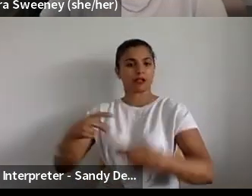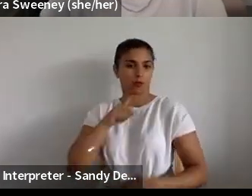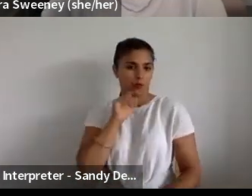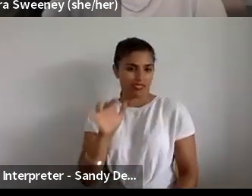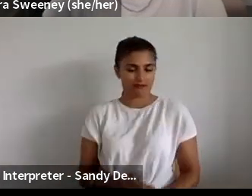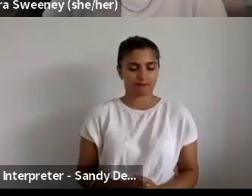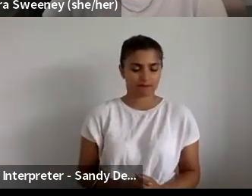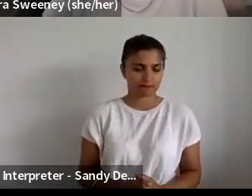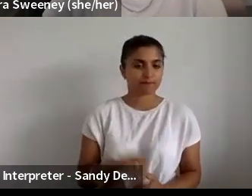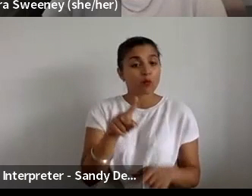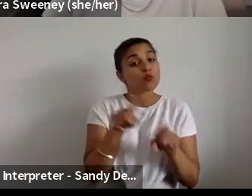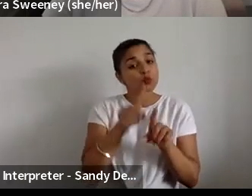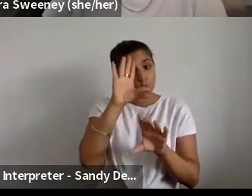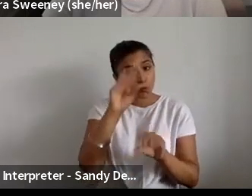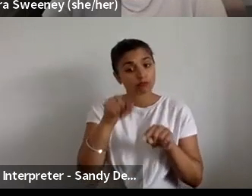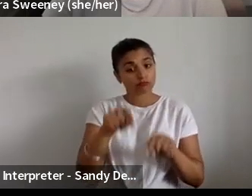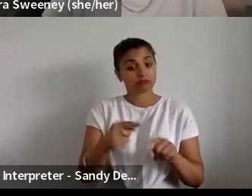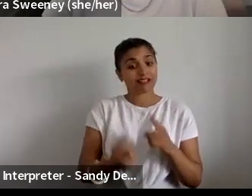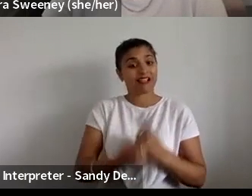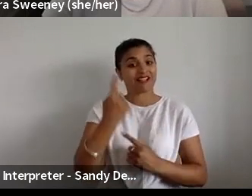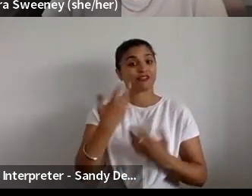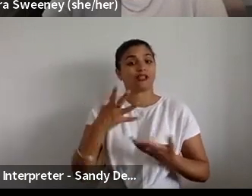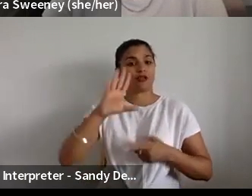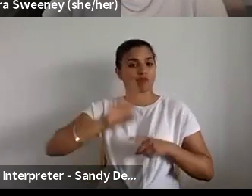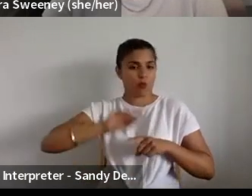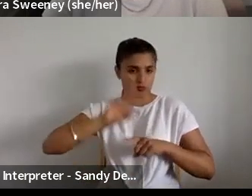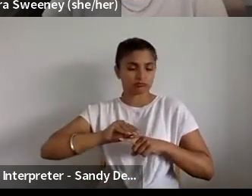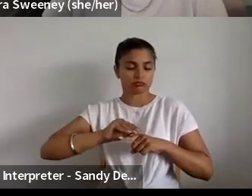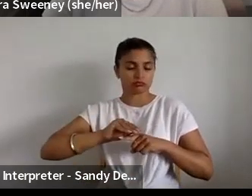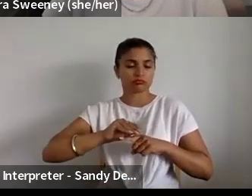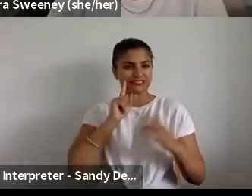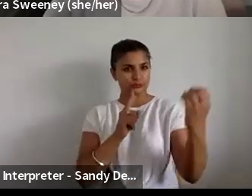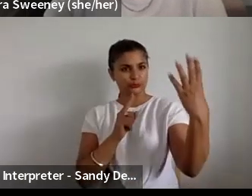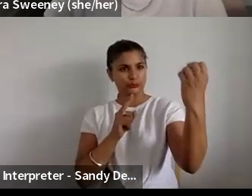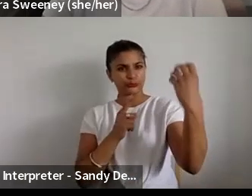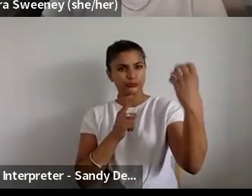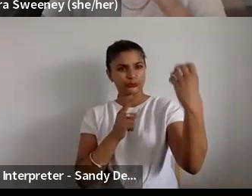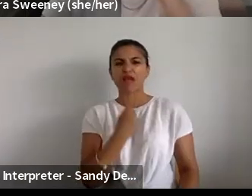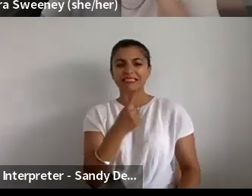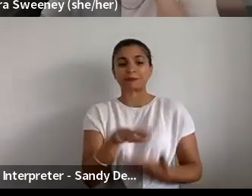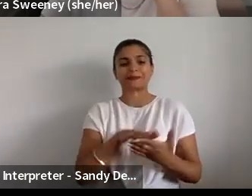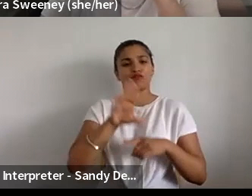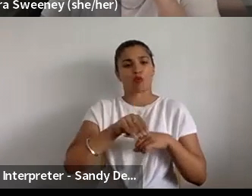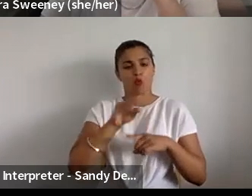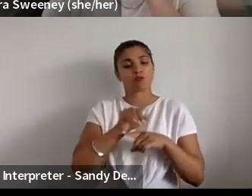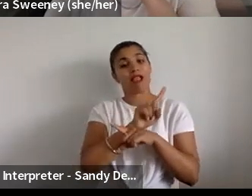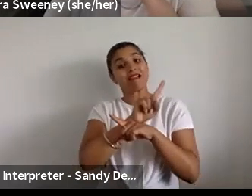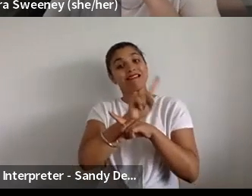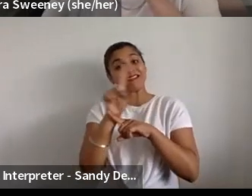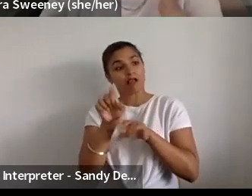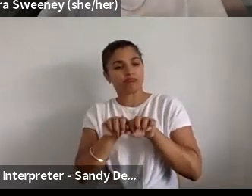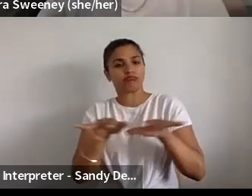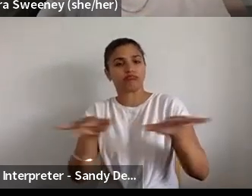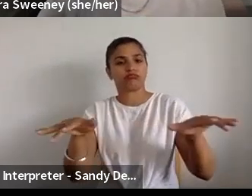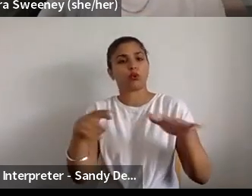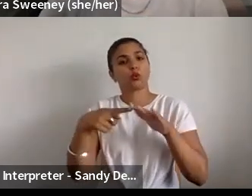recorded as well. So you can see that red pulsing light. And that's so that we can make it available for those who can't be here live on our YouTube